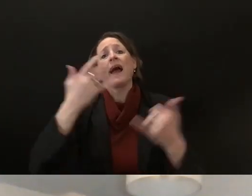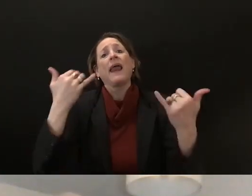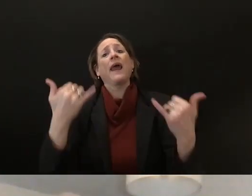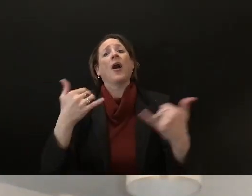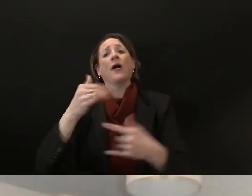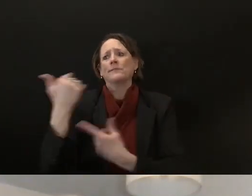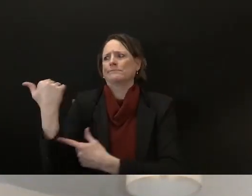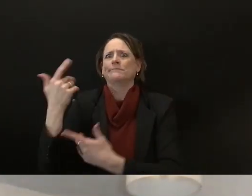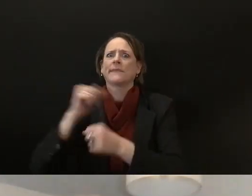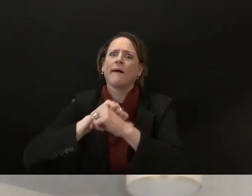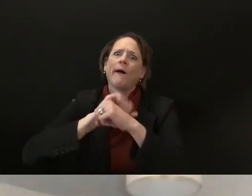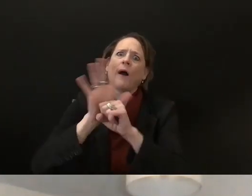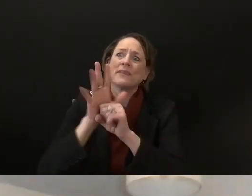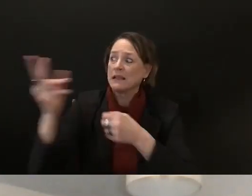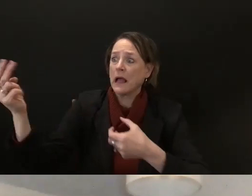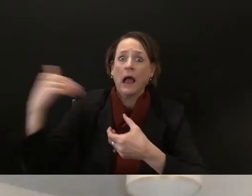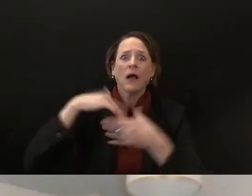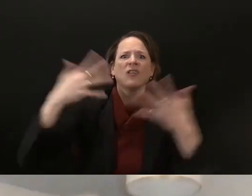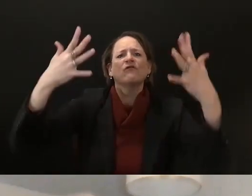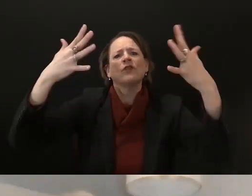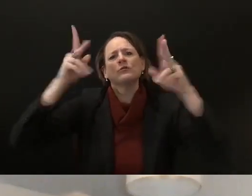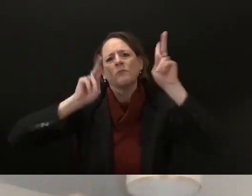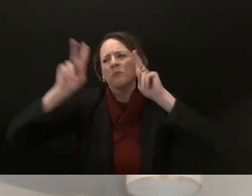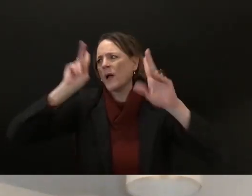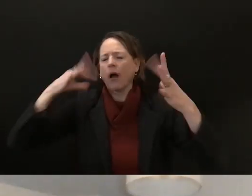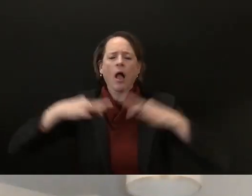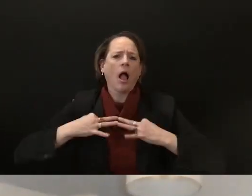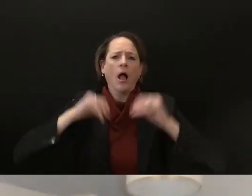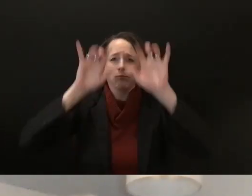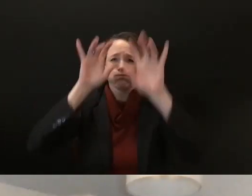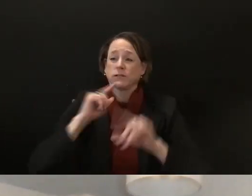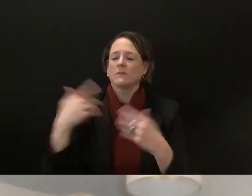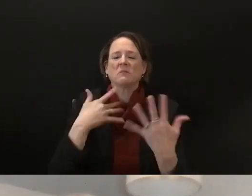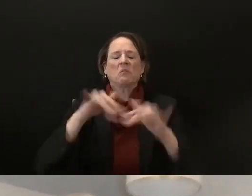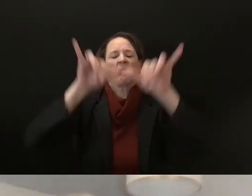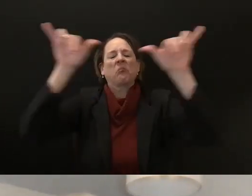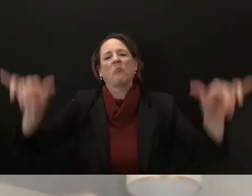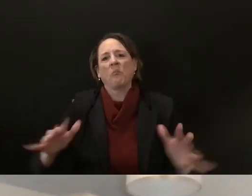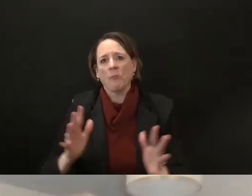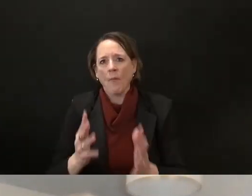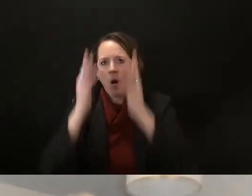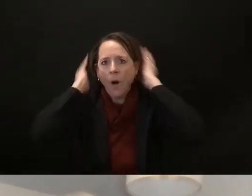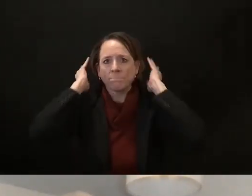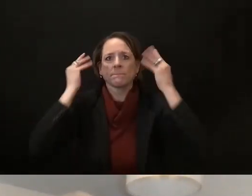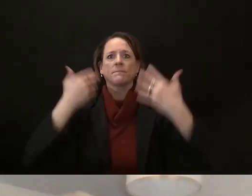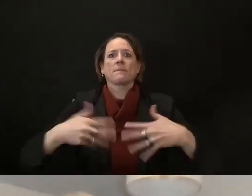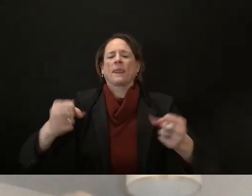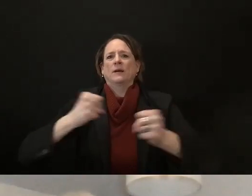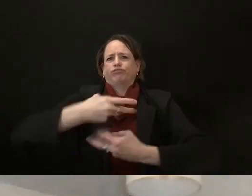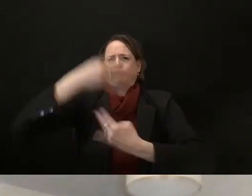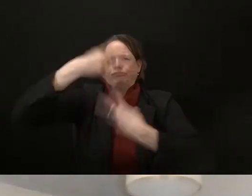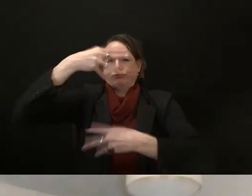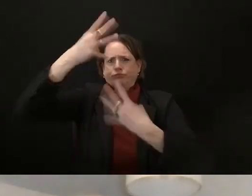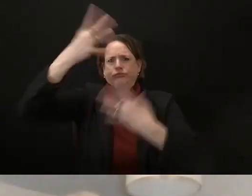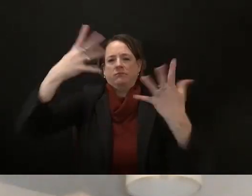uh they were not digitalized because of the federal government uh mandates that you actually um um